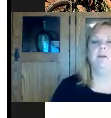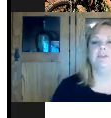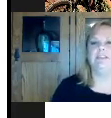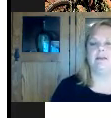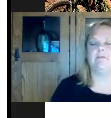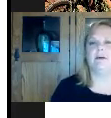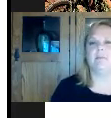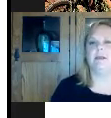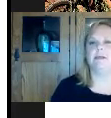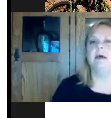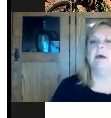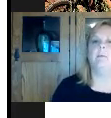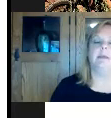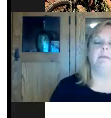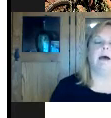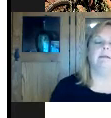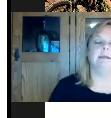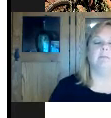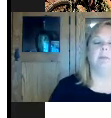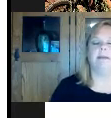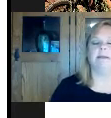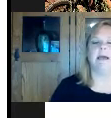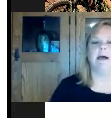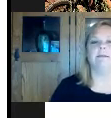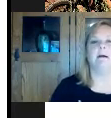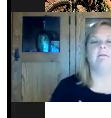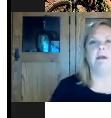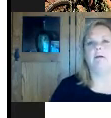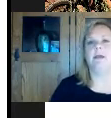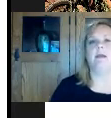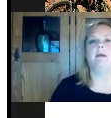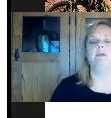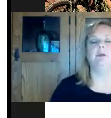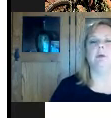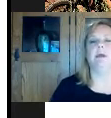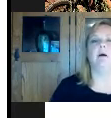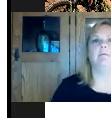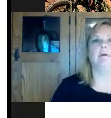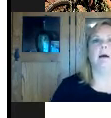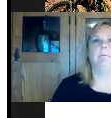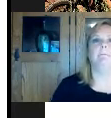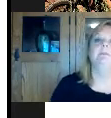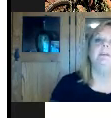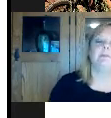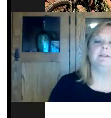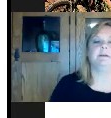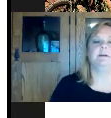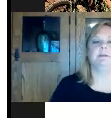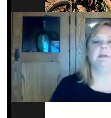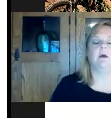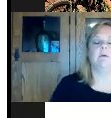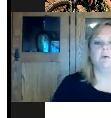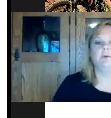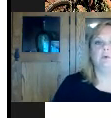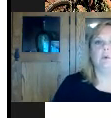understand for deafblindness but that deafblindness has a varying degree of differences.